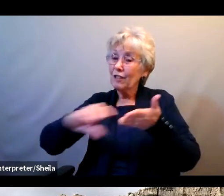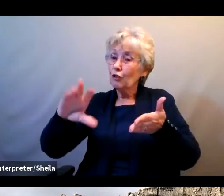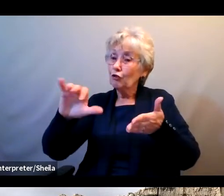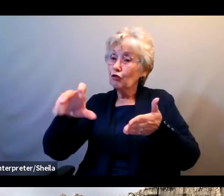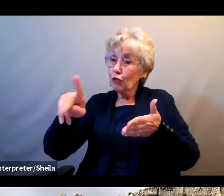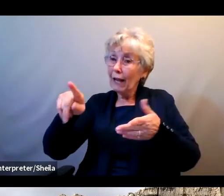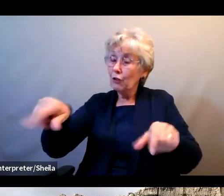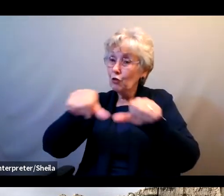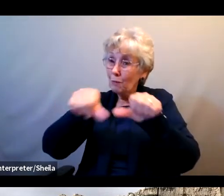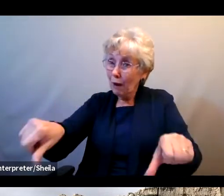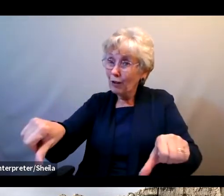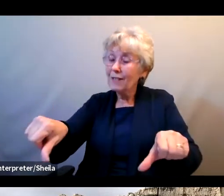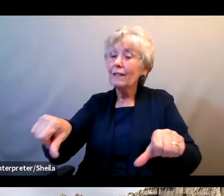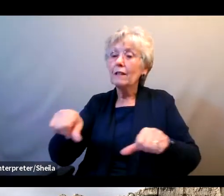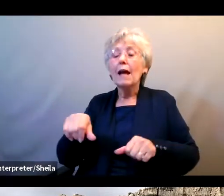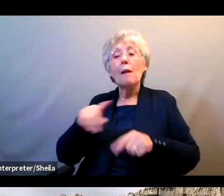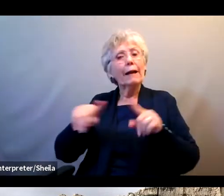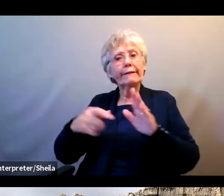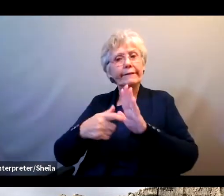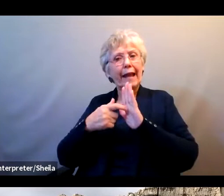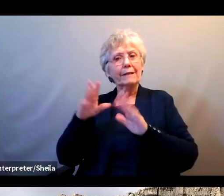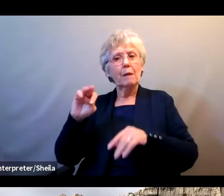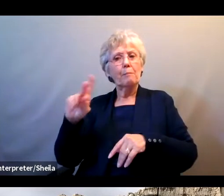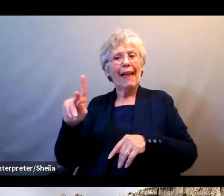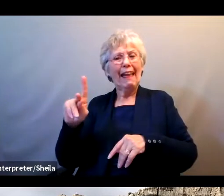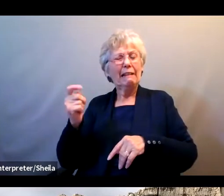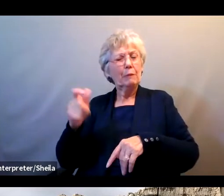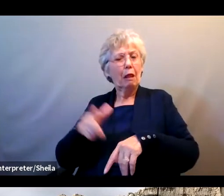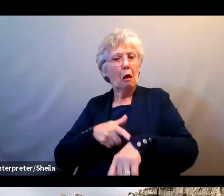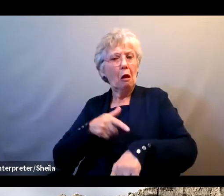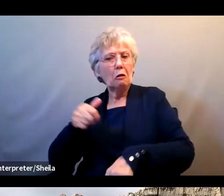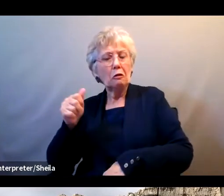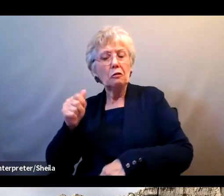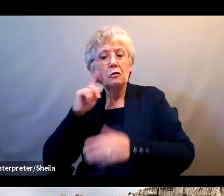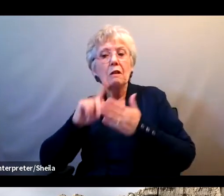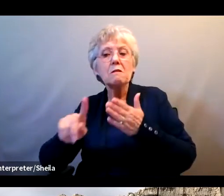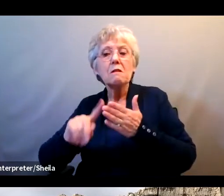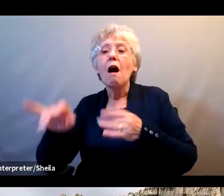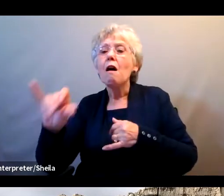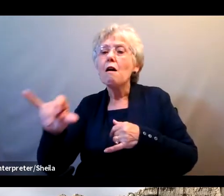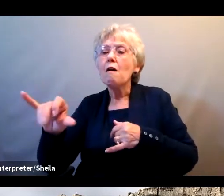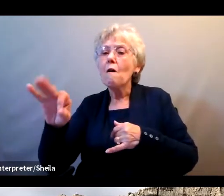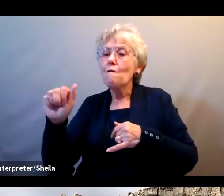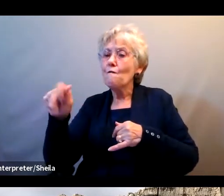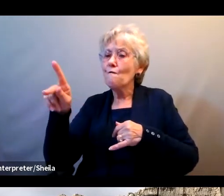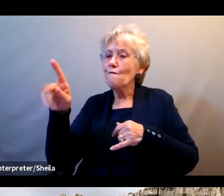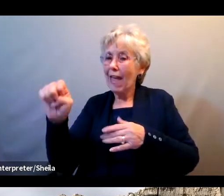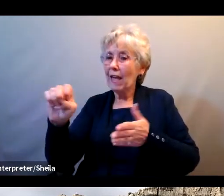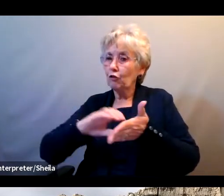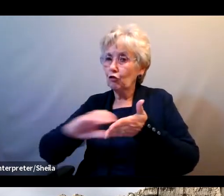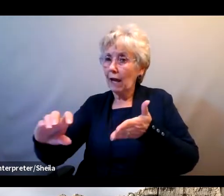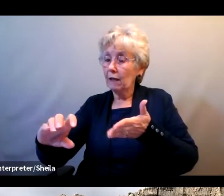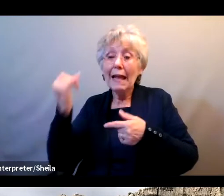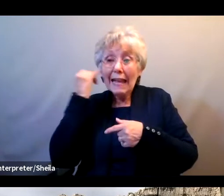the bank a bit more time to determine that the deposited check was fake. So if it's a fake and you already